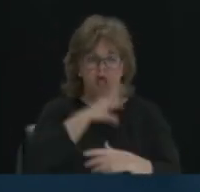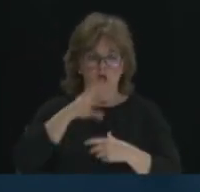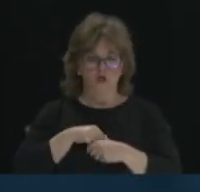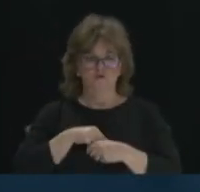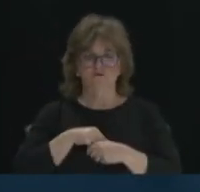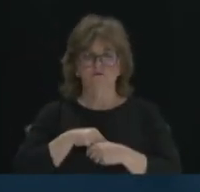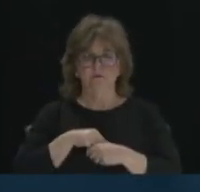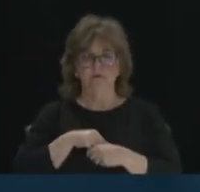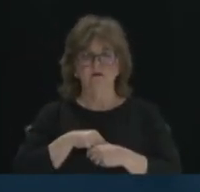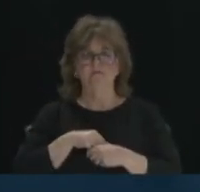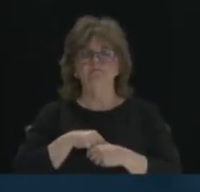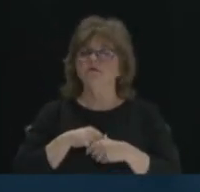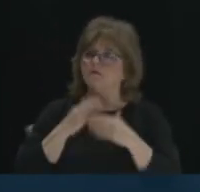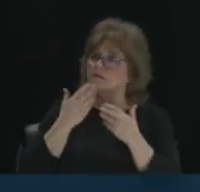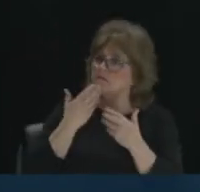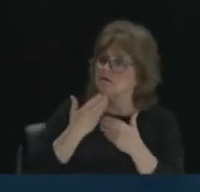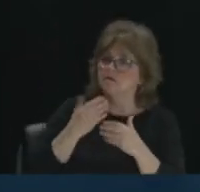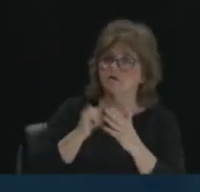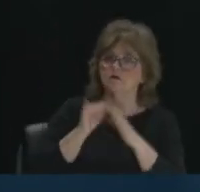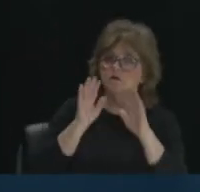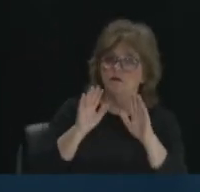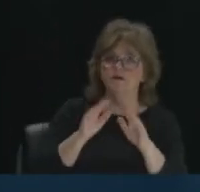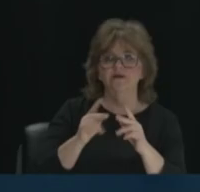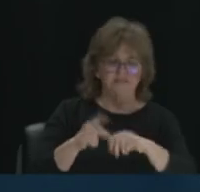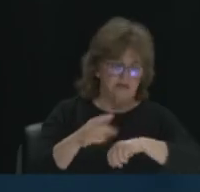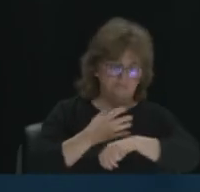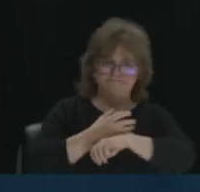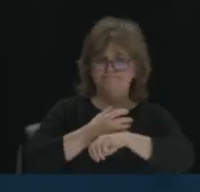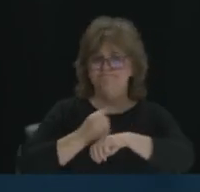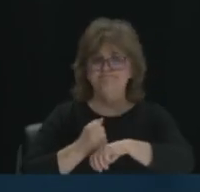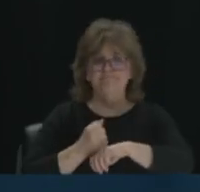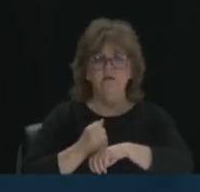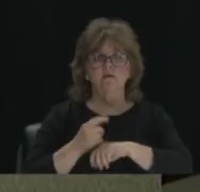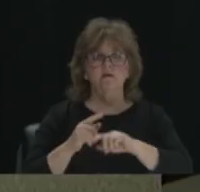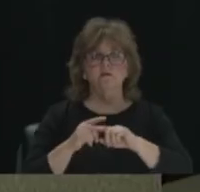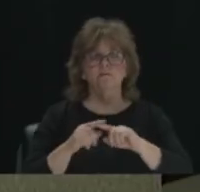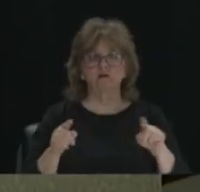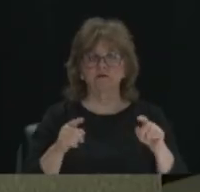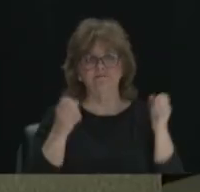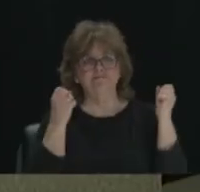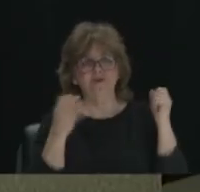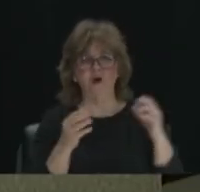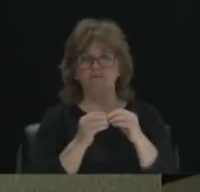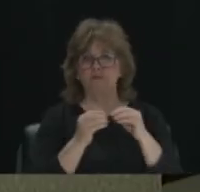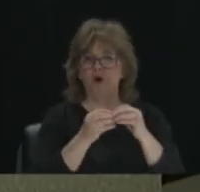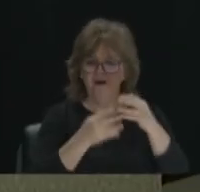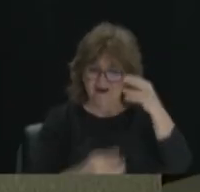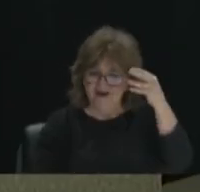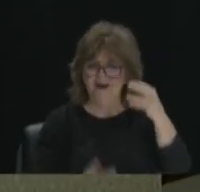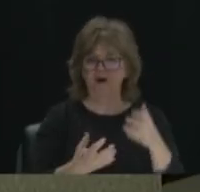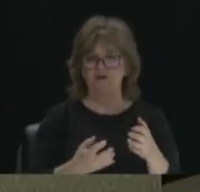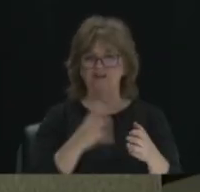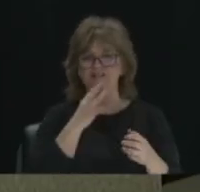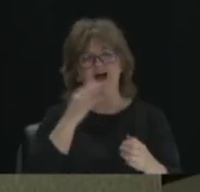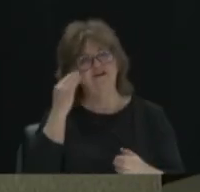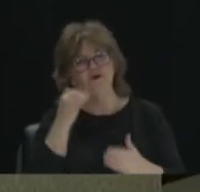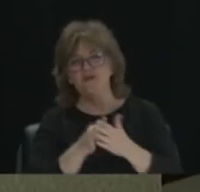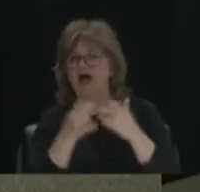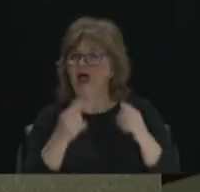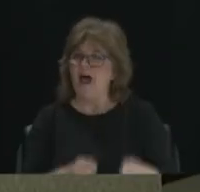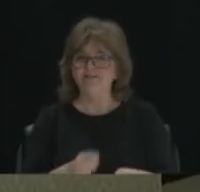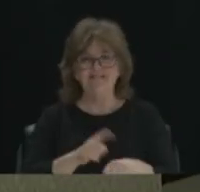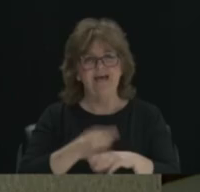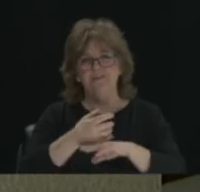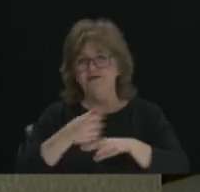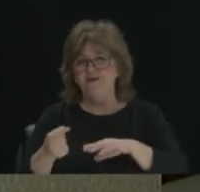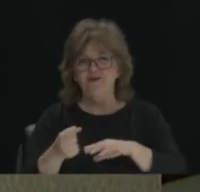place for us to begin. I appreciate that. We are running out of time. There's so much more we could talk about. And I knew that was going to be the case. We could